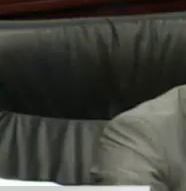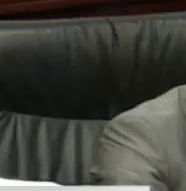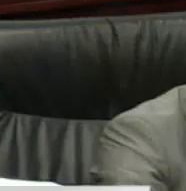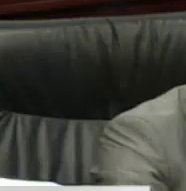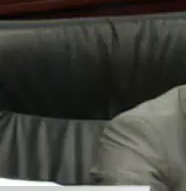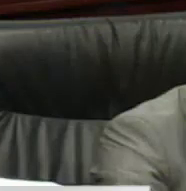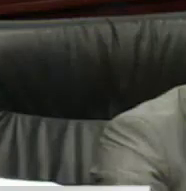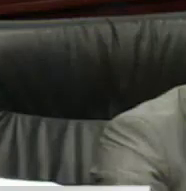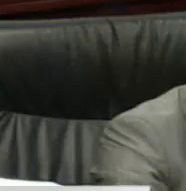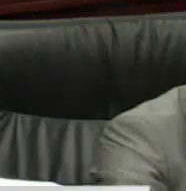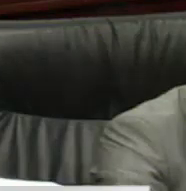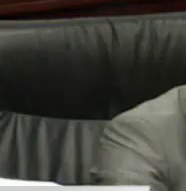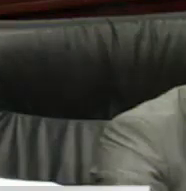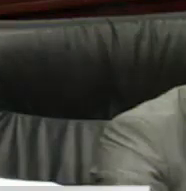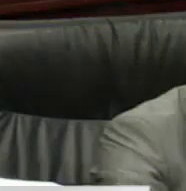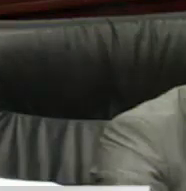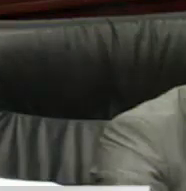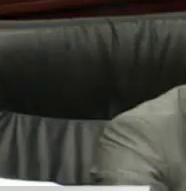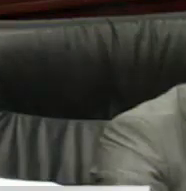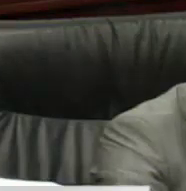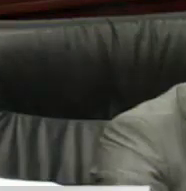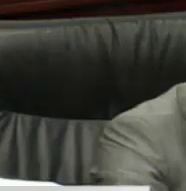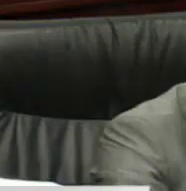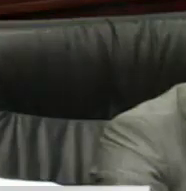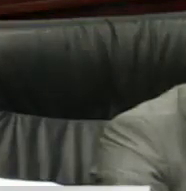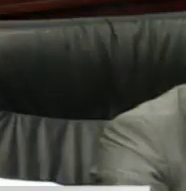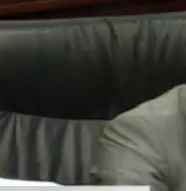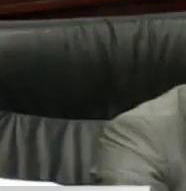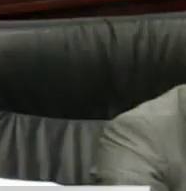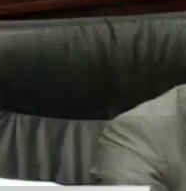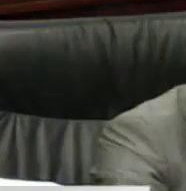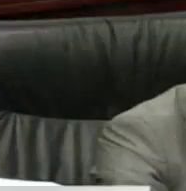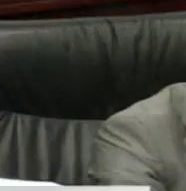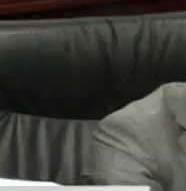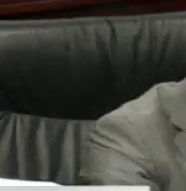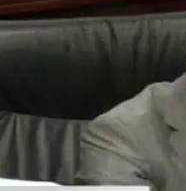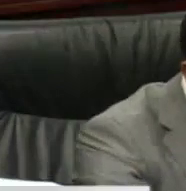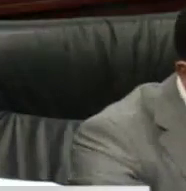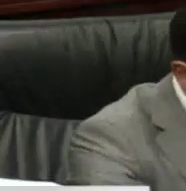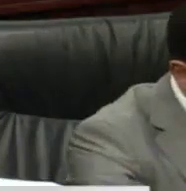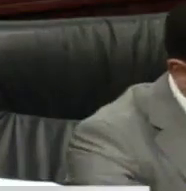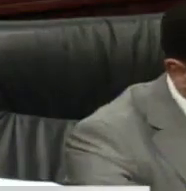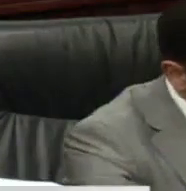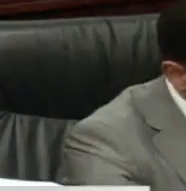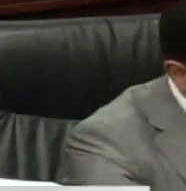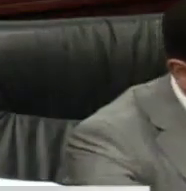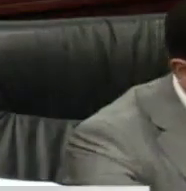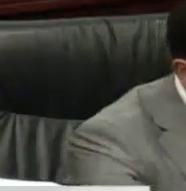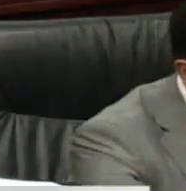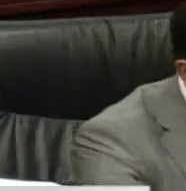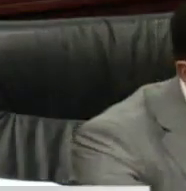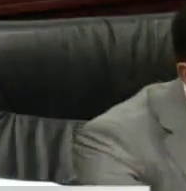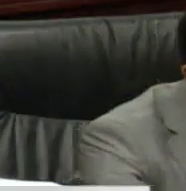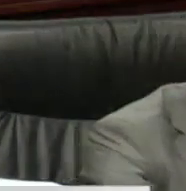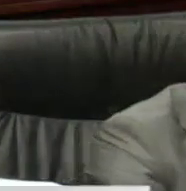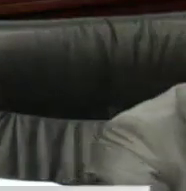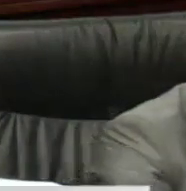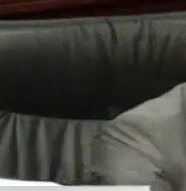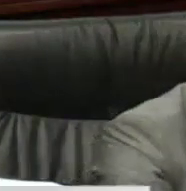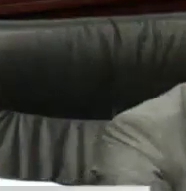production in 2023. De novo will commence production before the end of